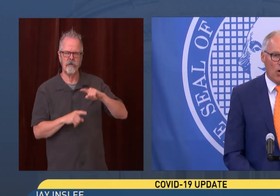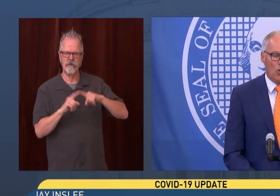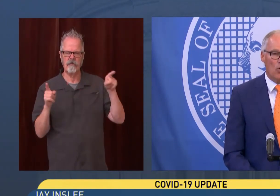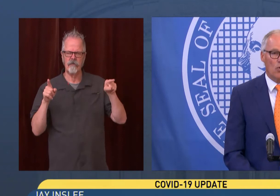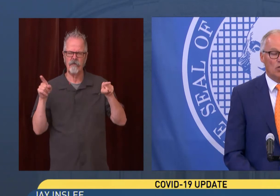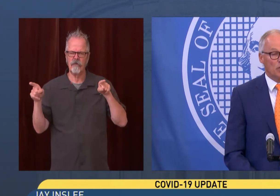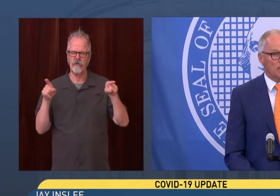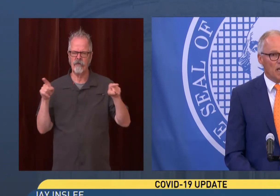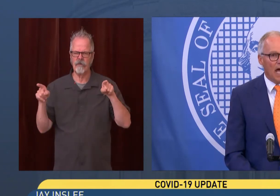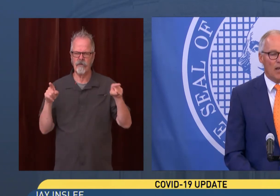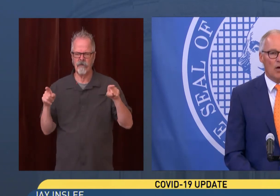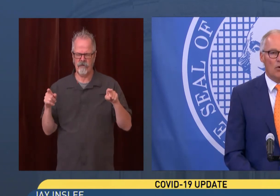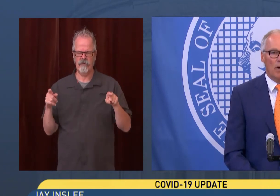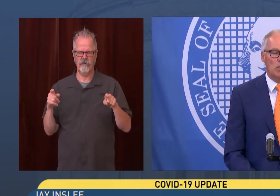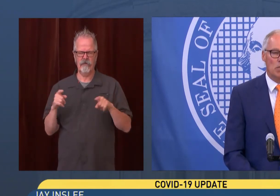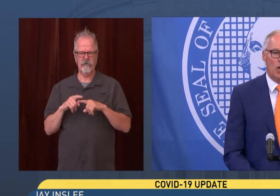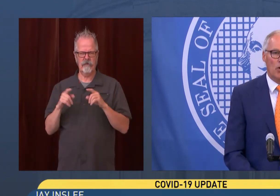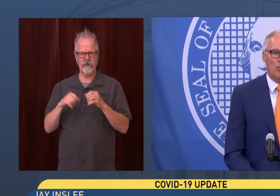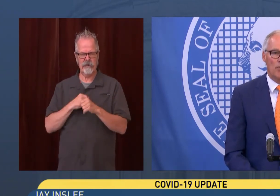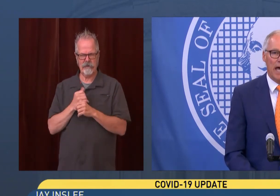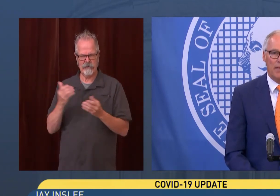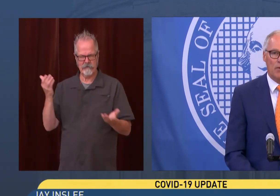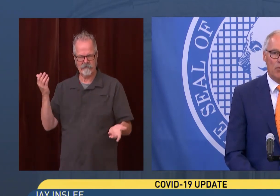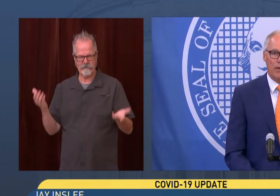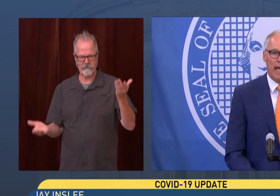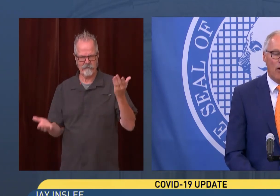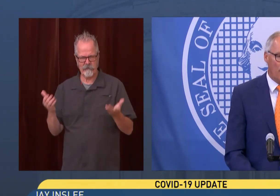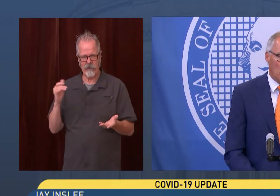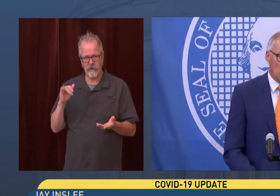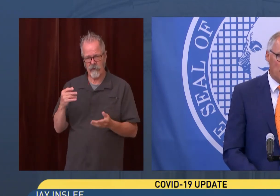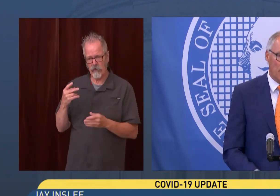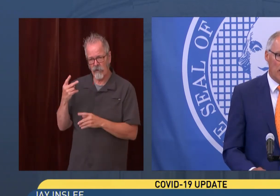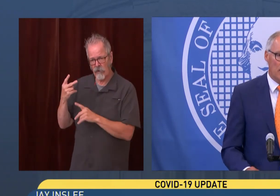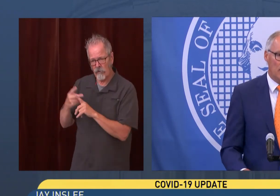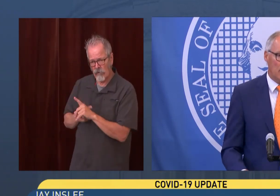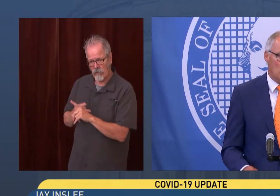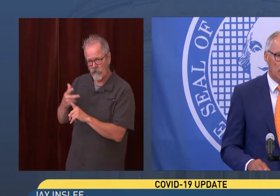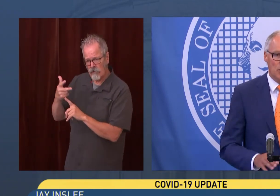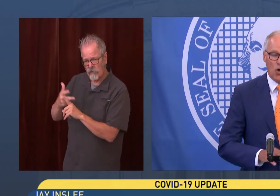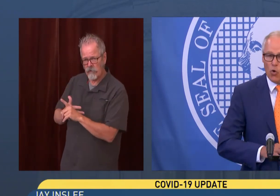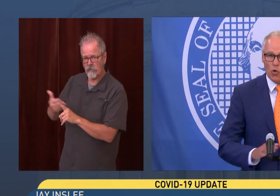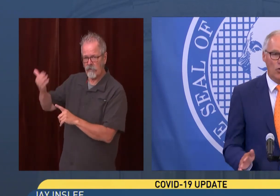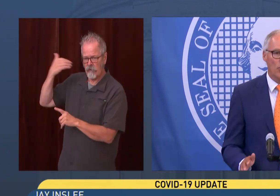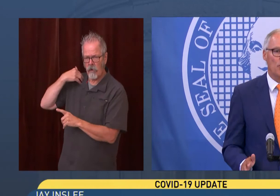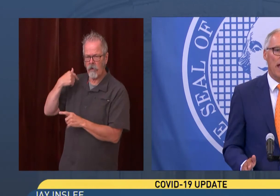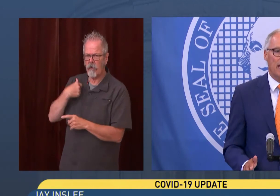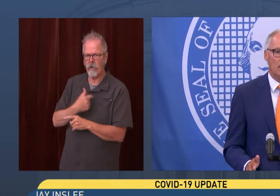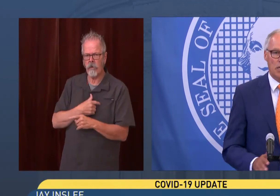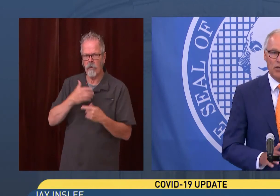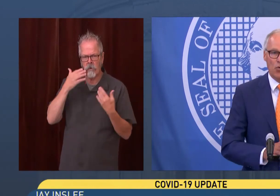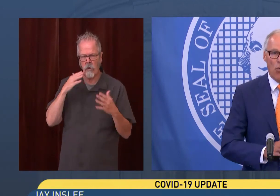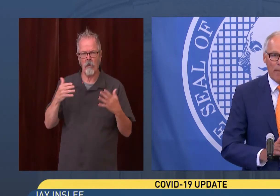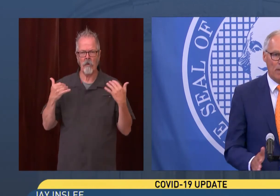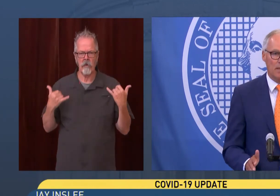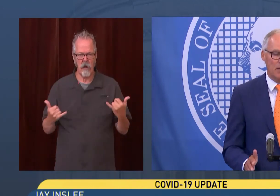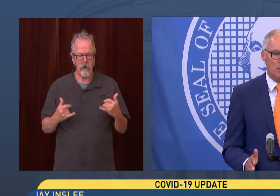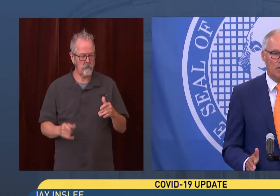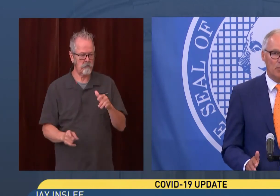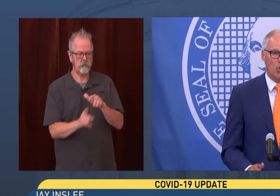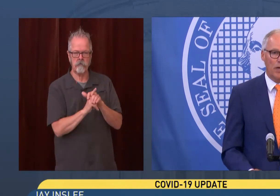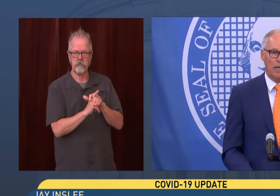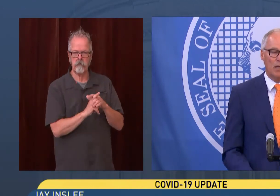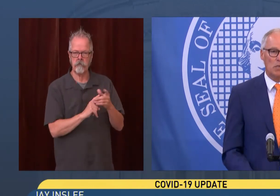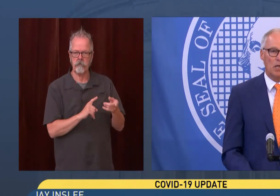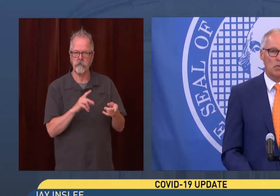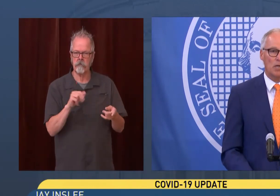now know, which we did not know months ago, that we now face a variant that is a total new threat. It's a new weapon that